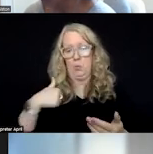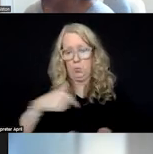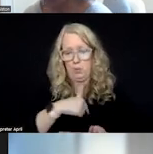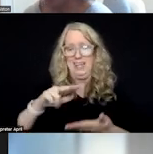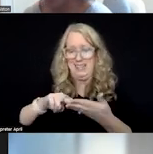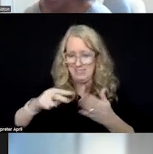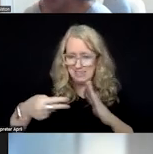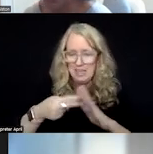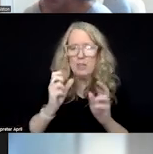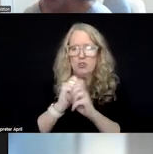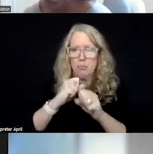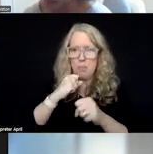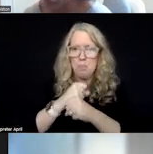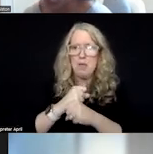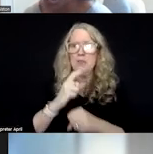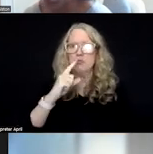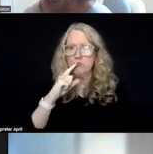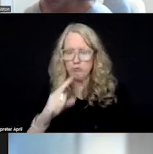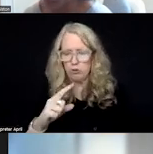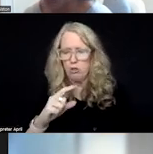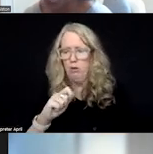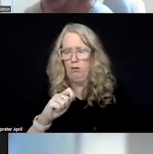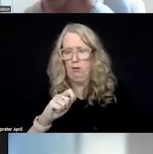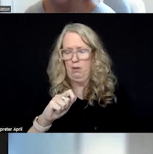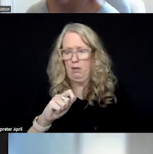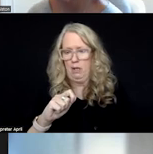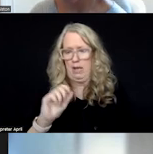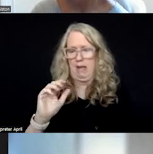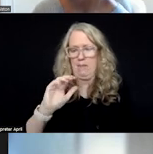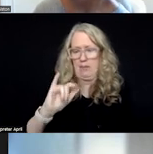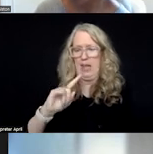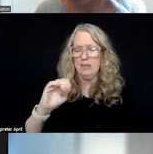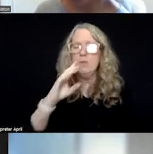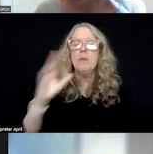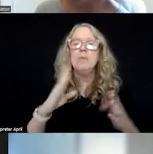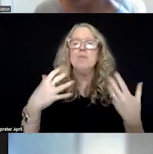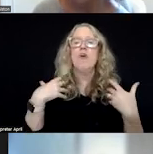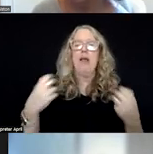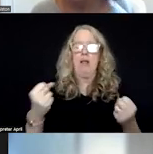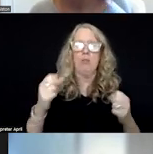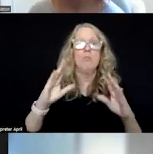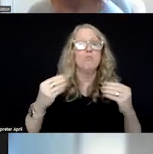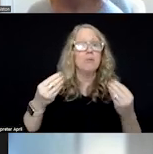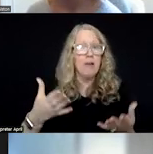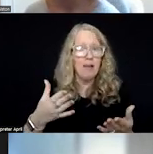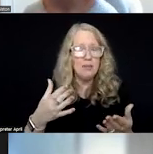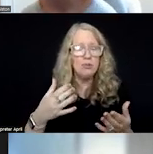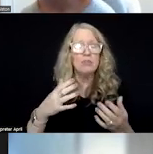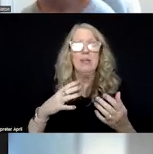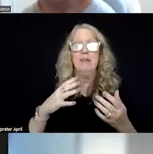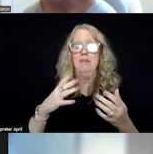are ensuring that all of our IDD behavior health providers have